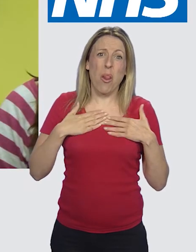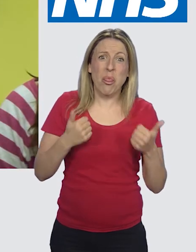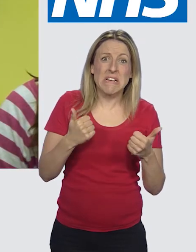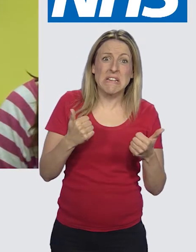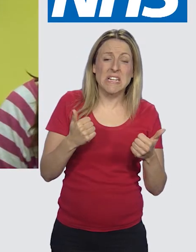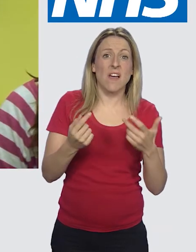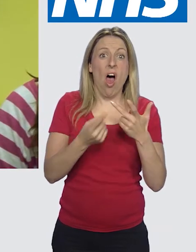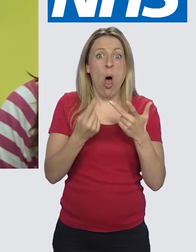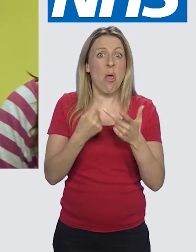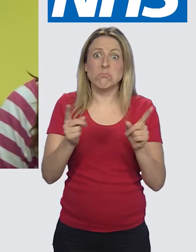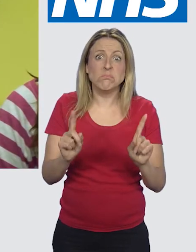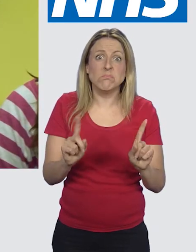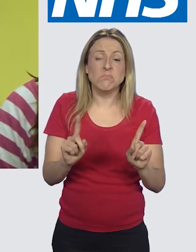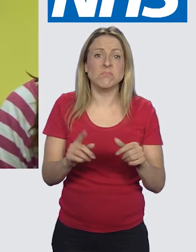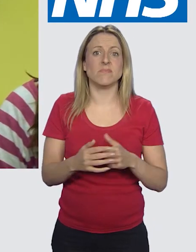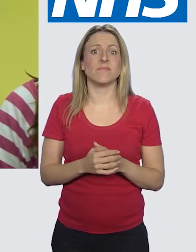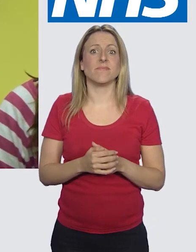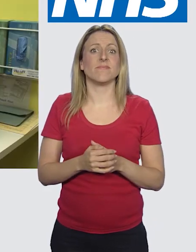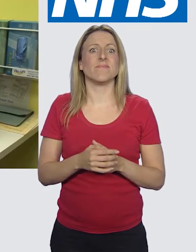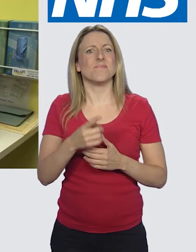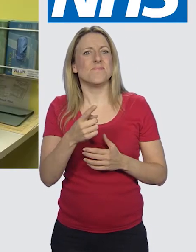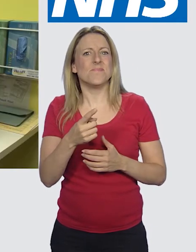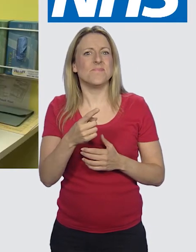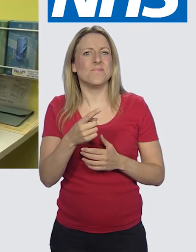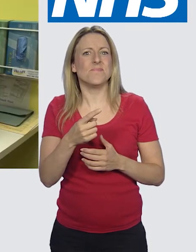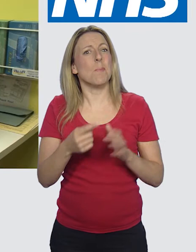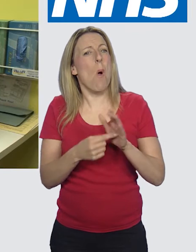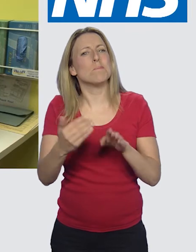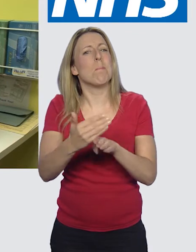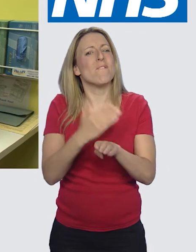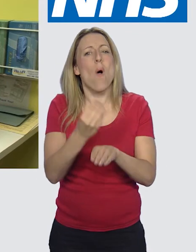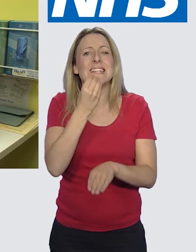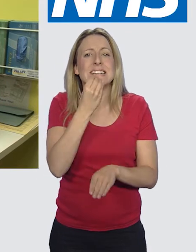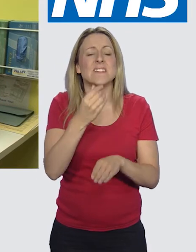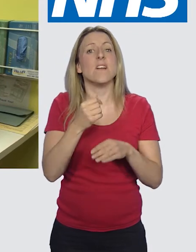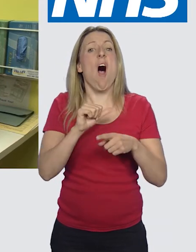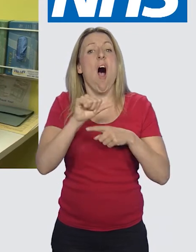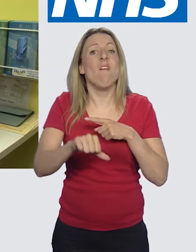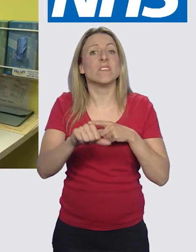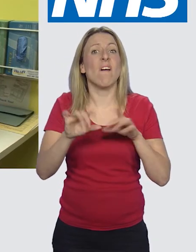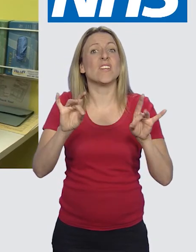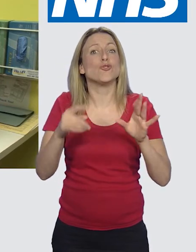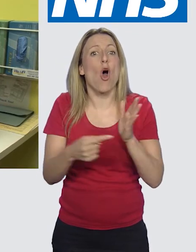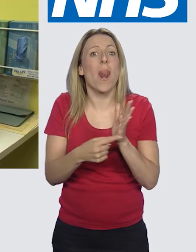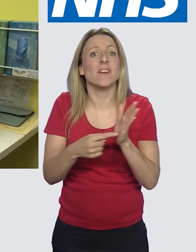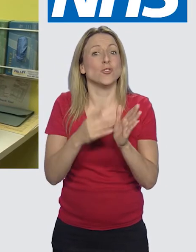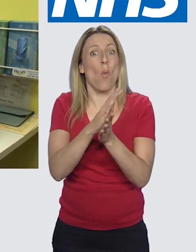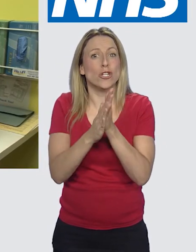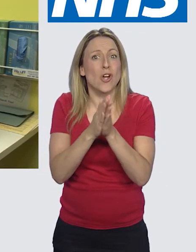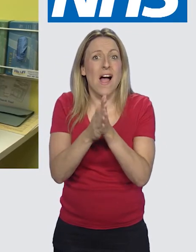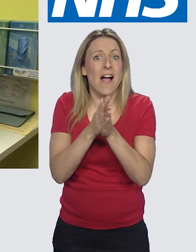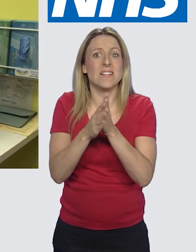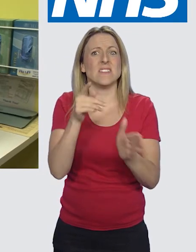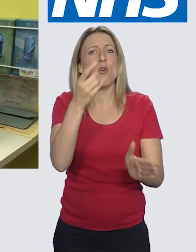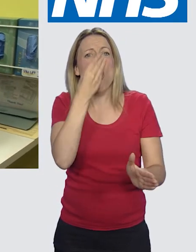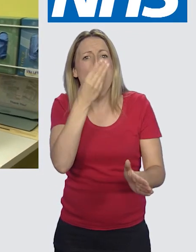Are there any other things we can do to keep healthy? Yes, it's very important that you make sure you wash your hands, particularly before you eat and after you go to